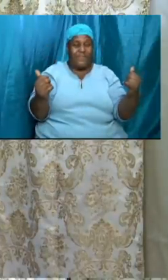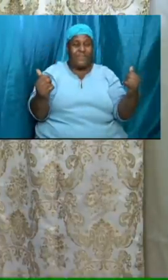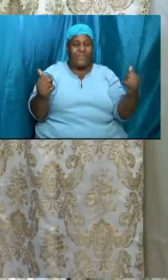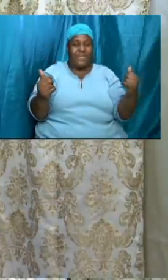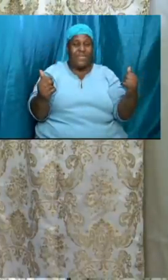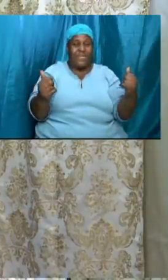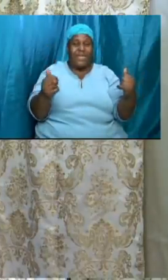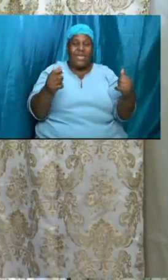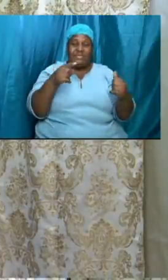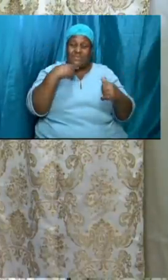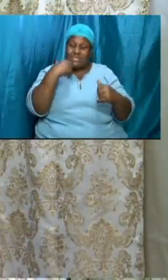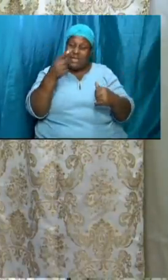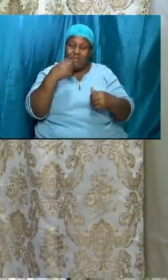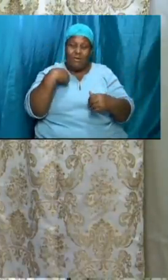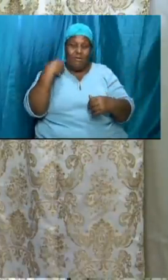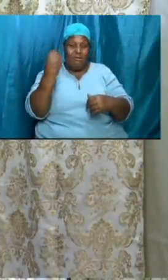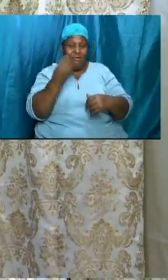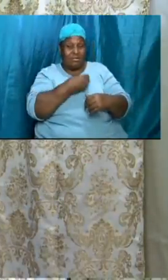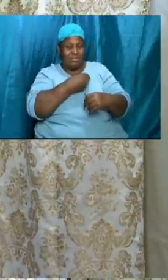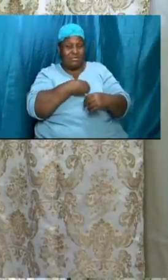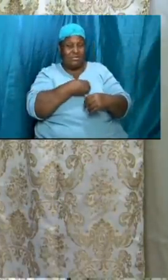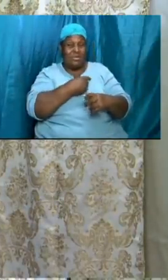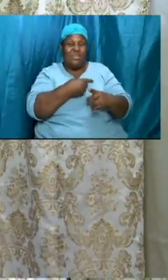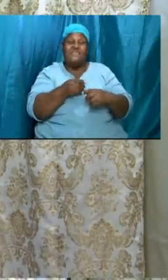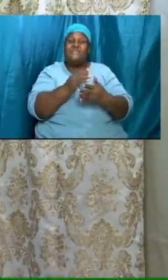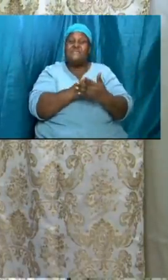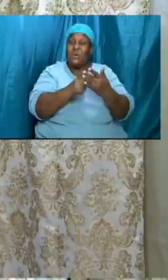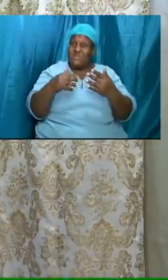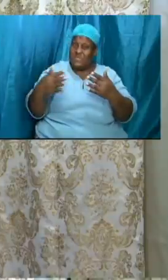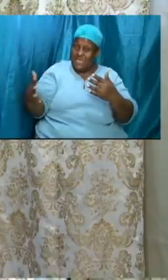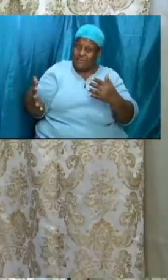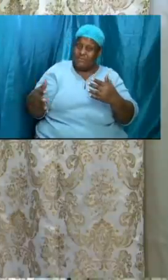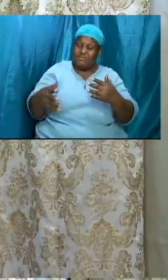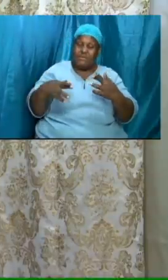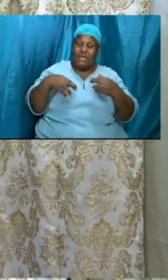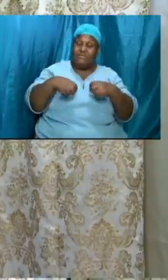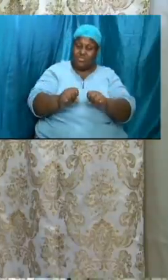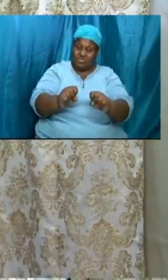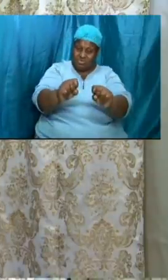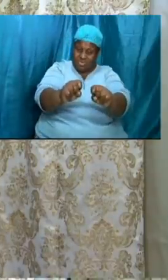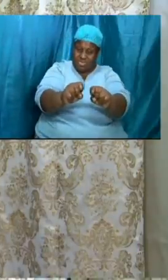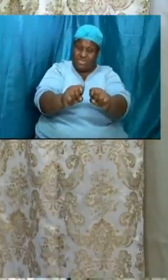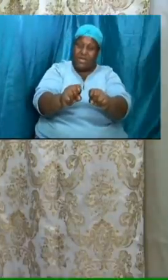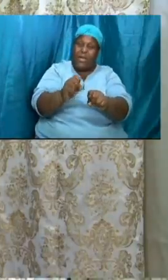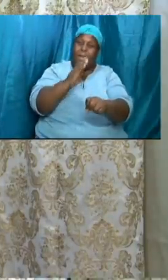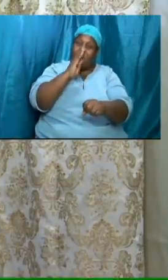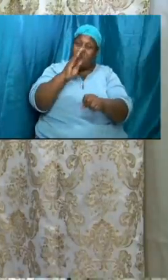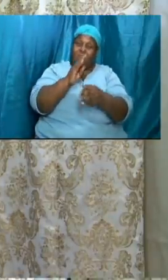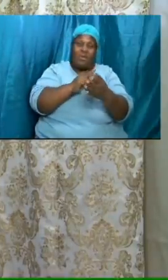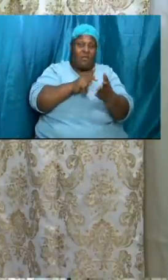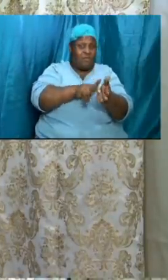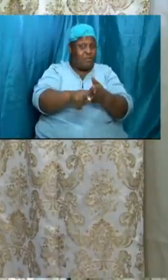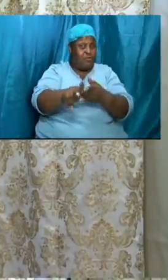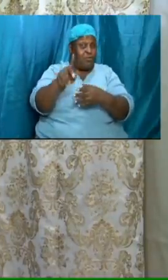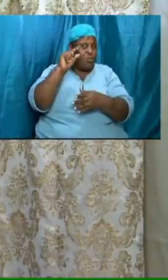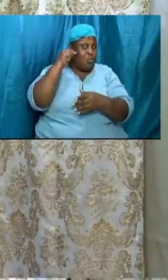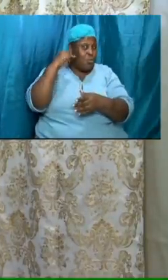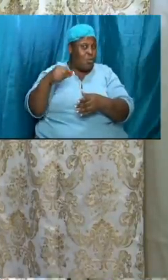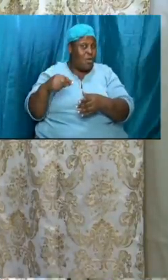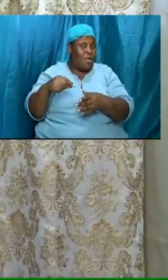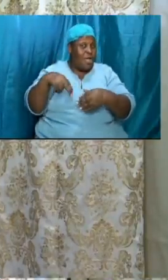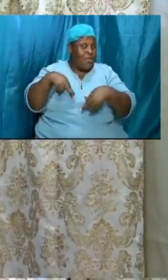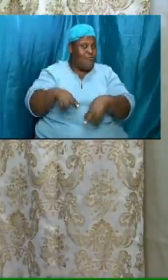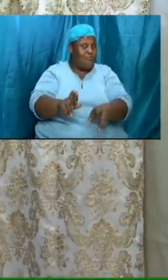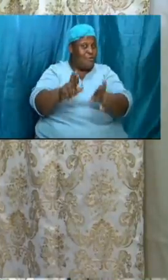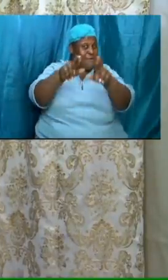foundations and how the streets were going to be of pure gold and how the river of life flow